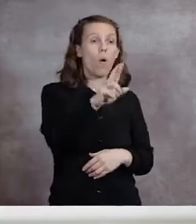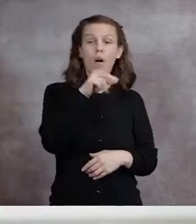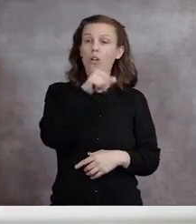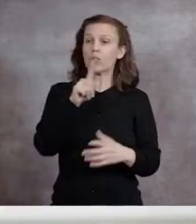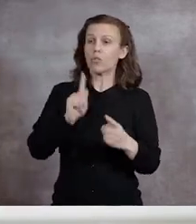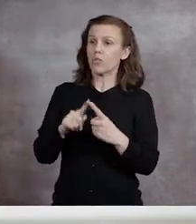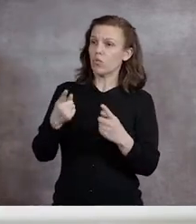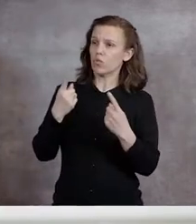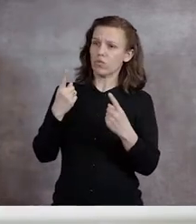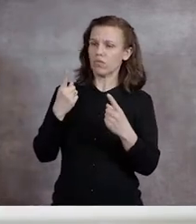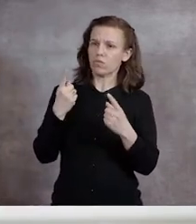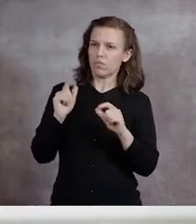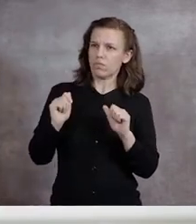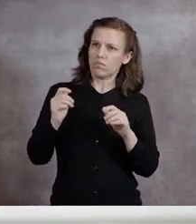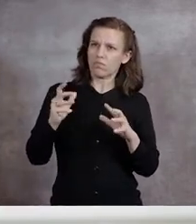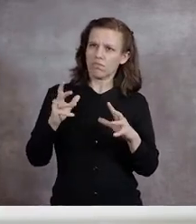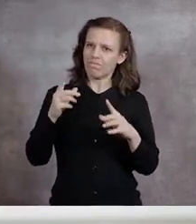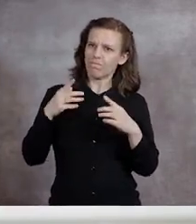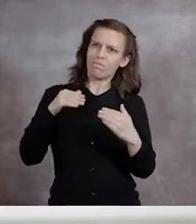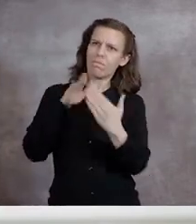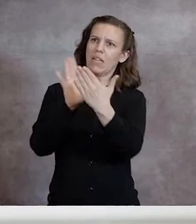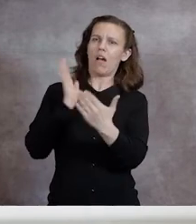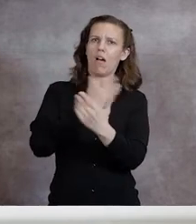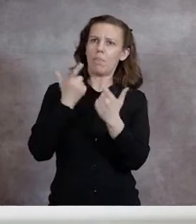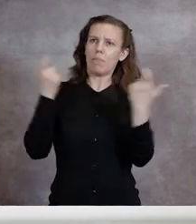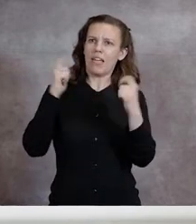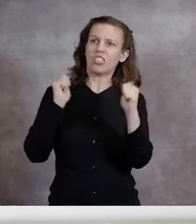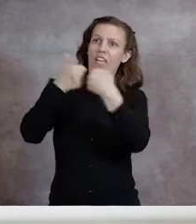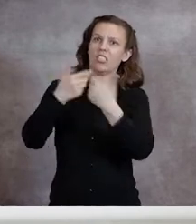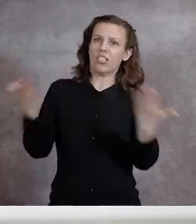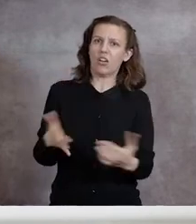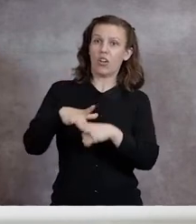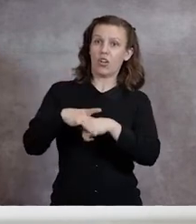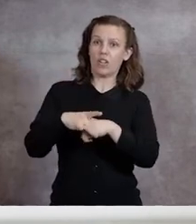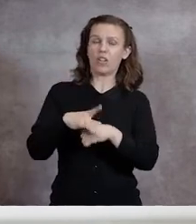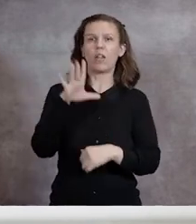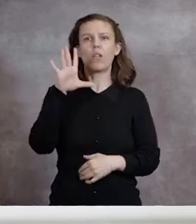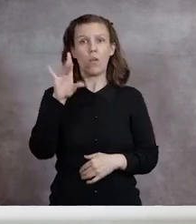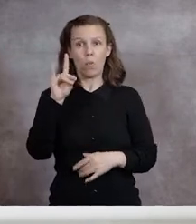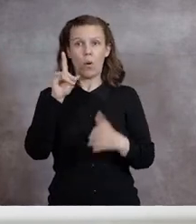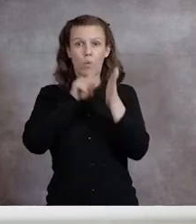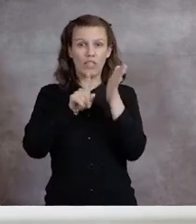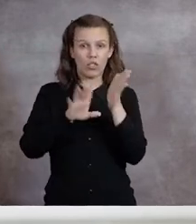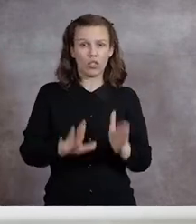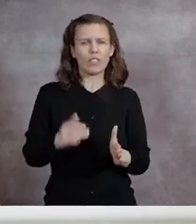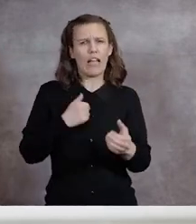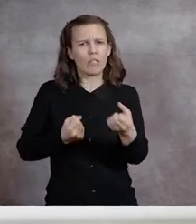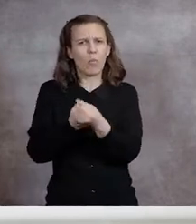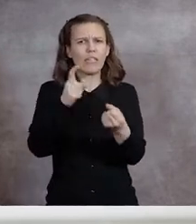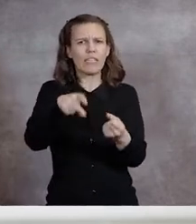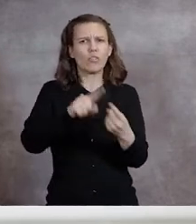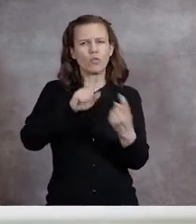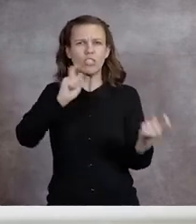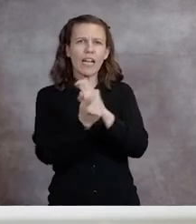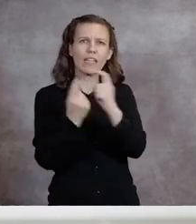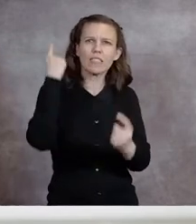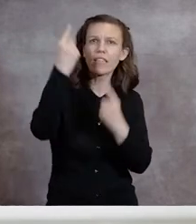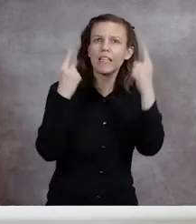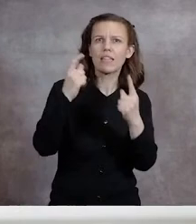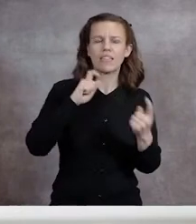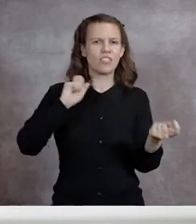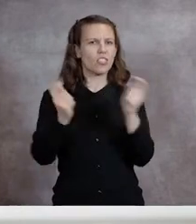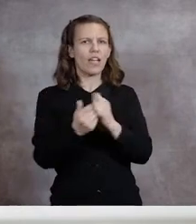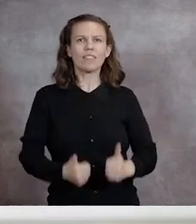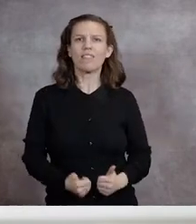grand challenges here on Earth, Lobo researchers have the support and resources needed to change thinking, change lives,